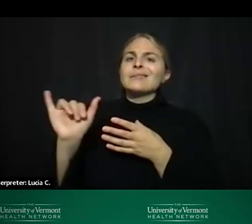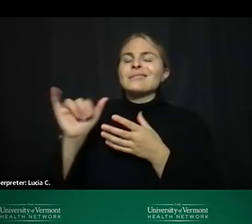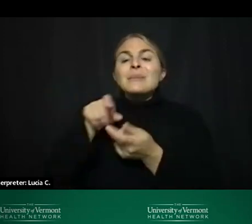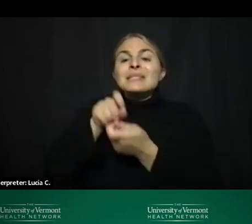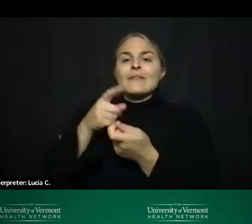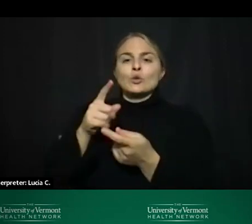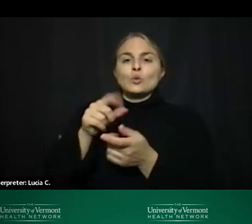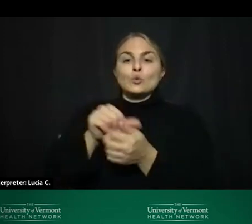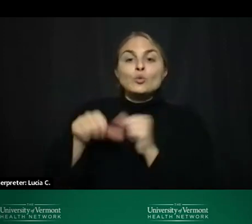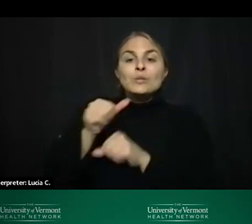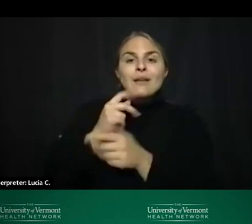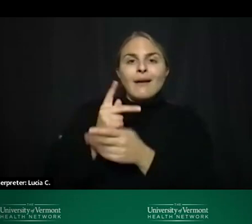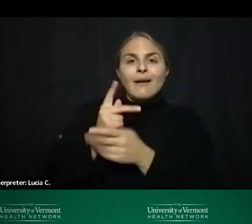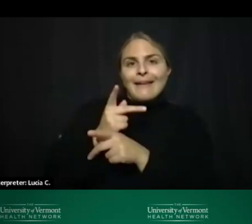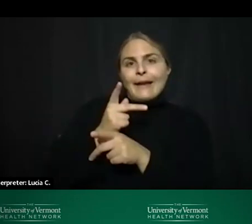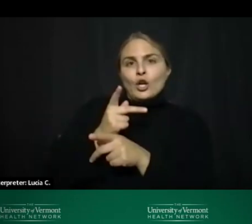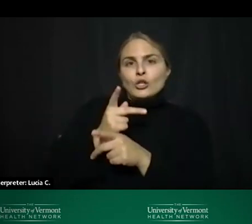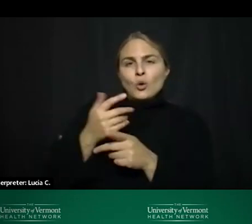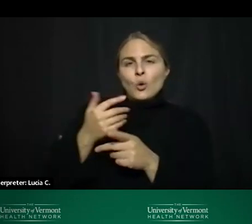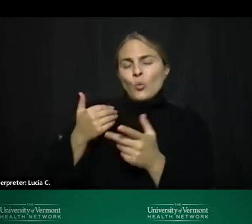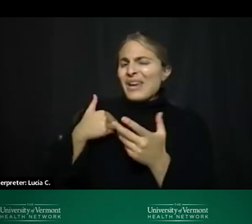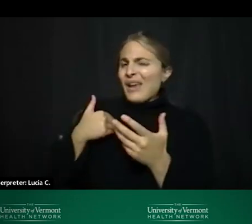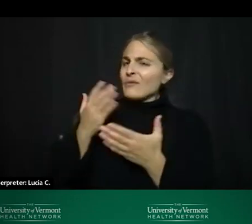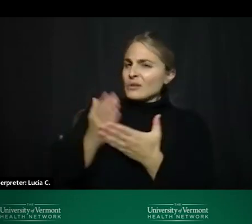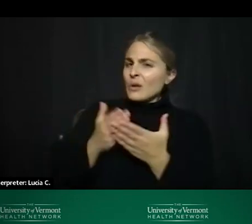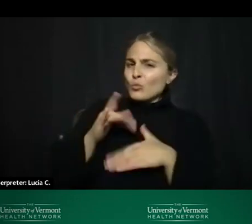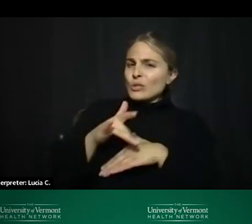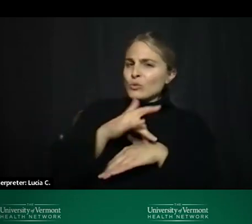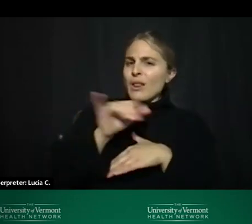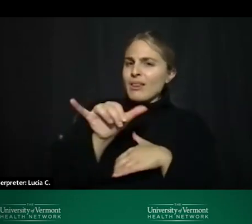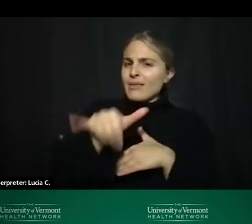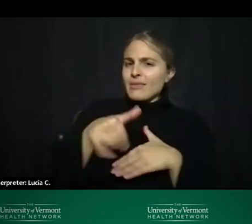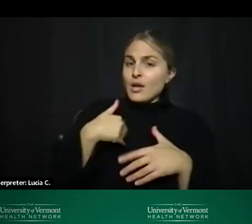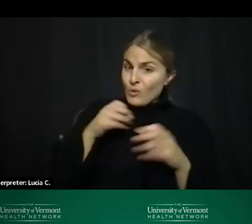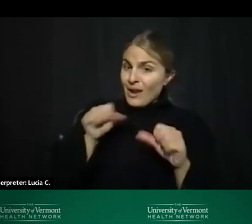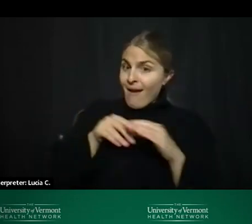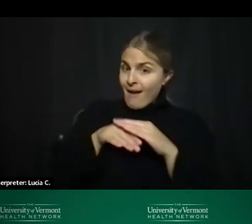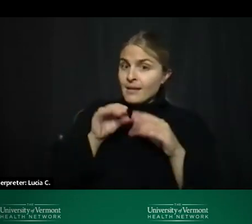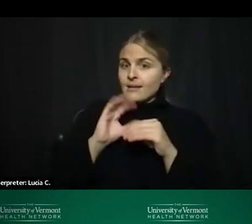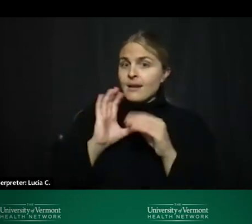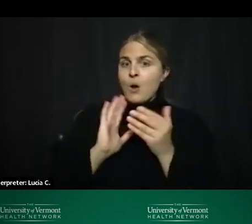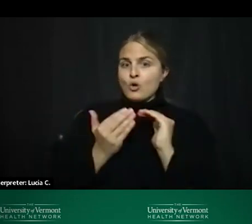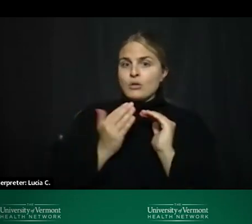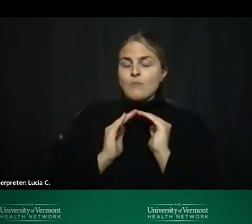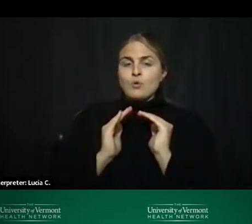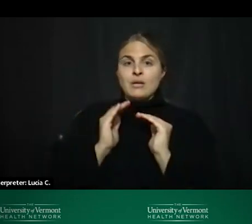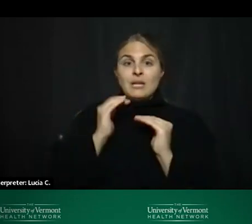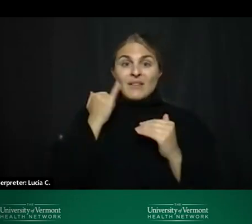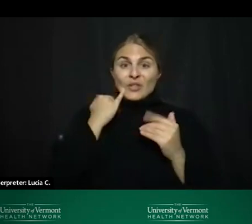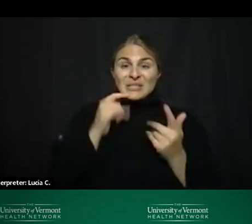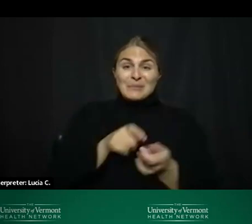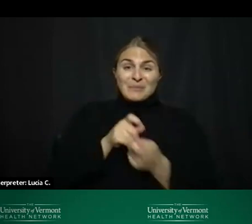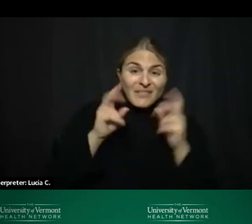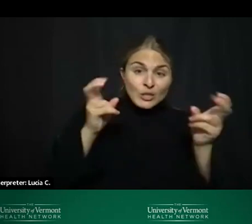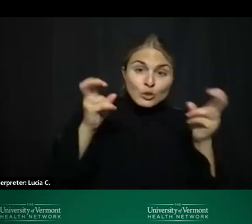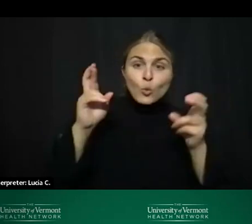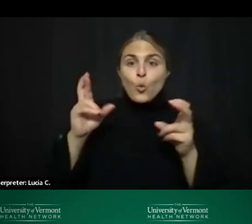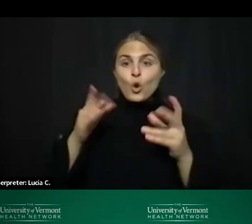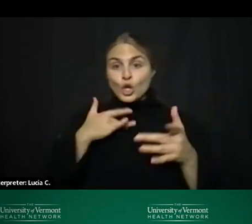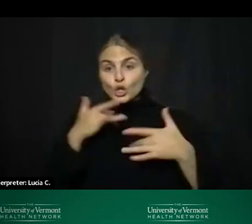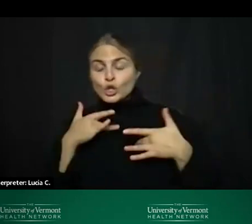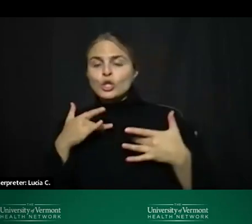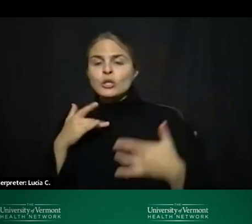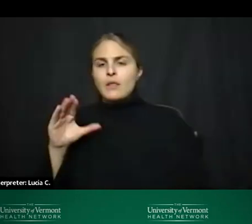that in some other areas as well in our community where when there's a specific issue or concern our case managers will quickly